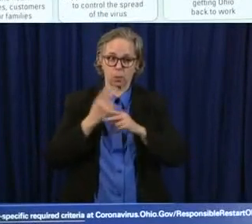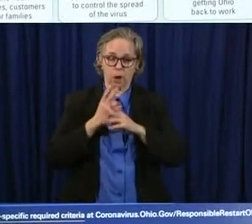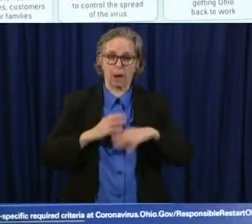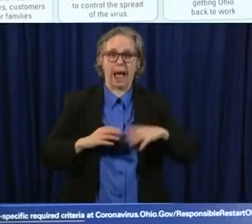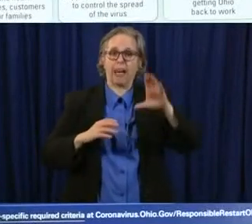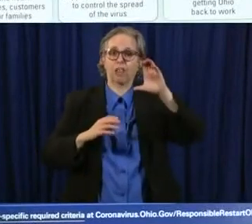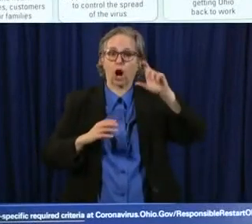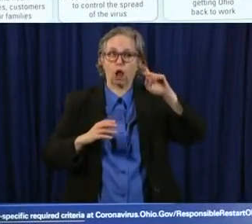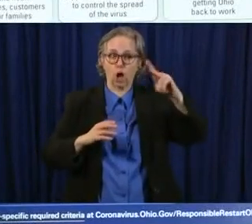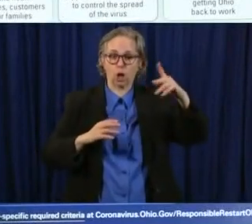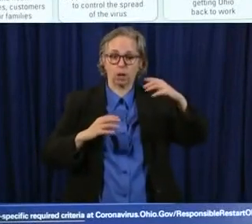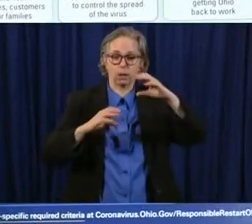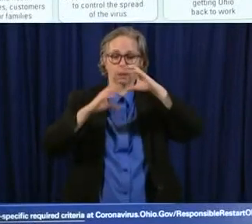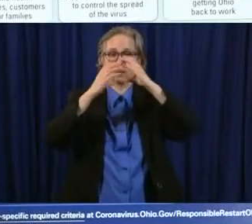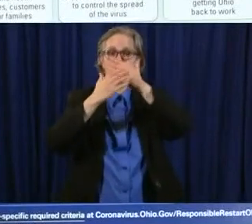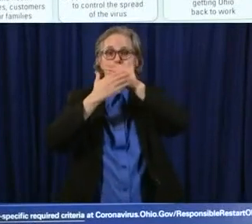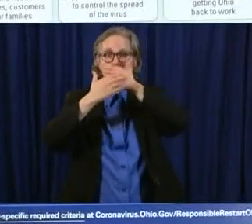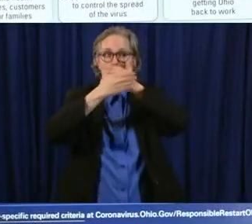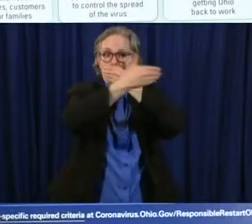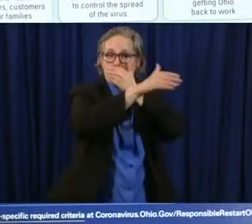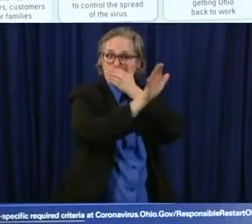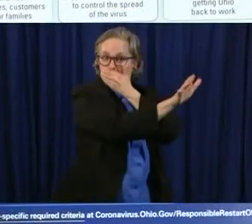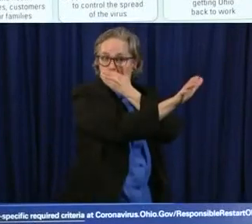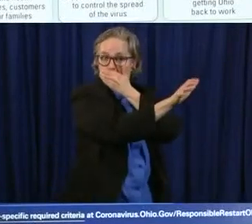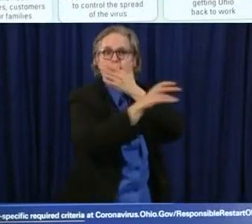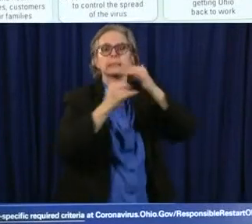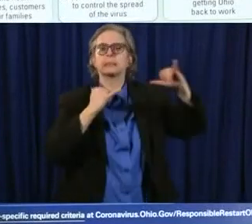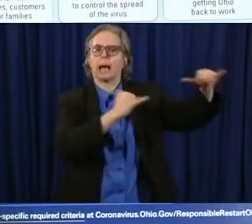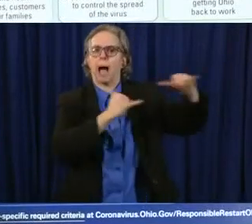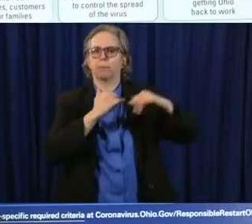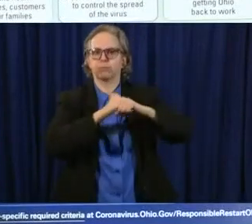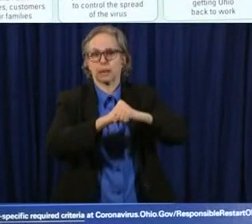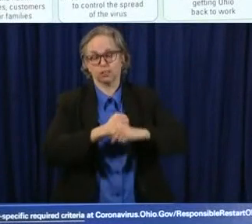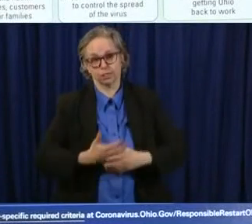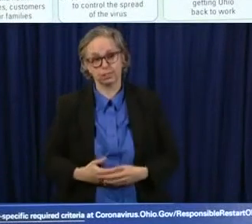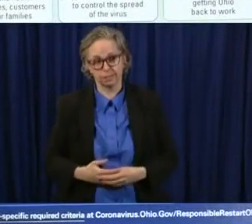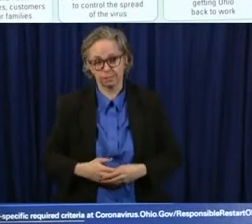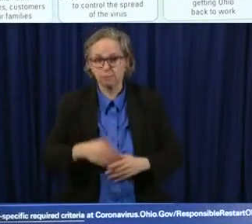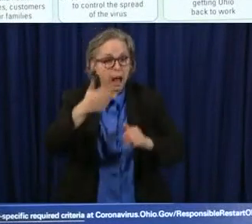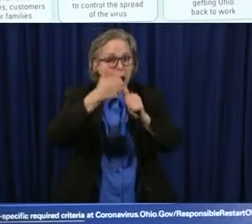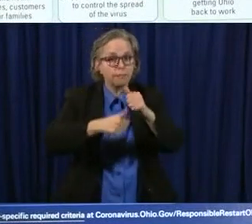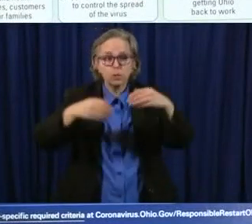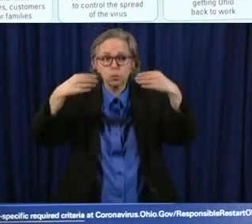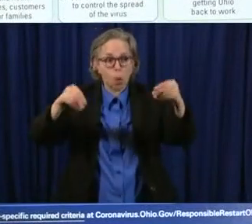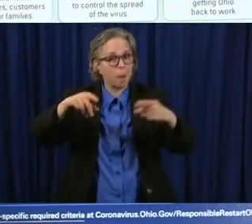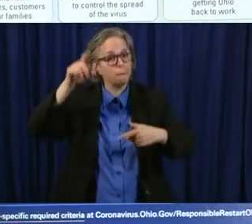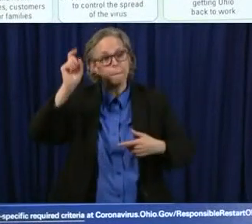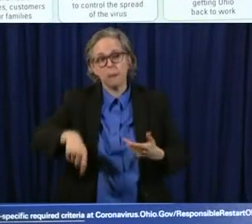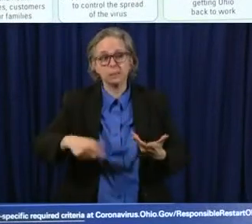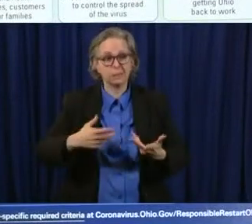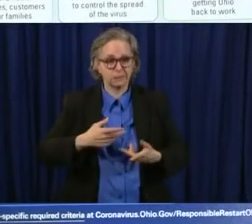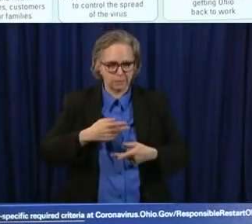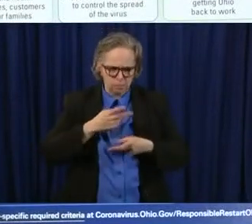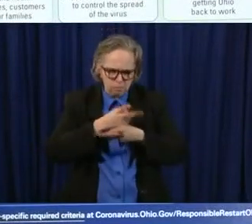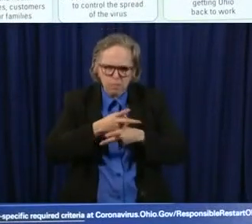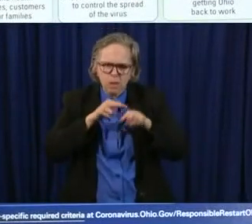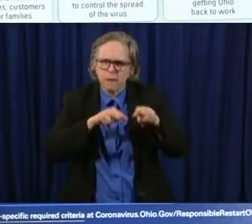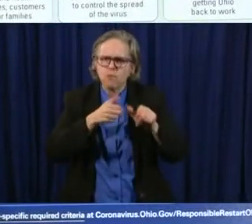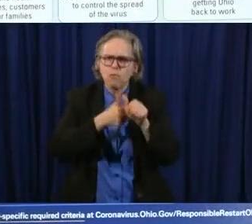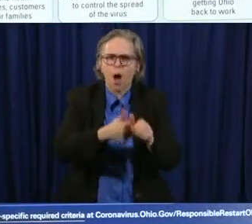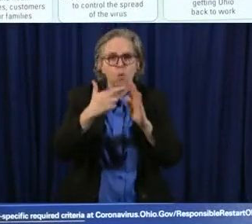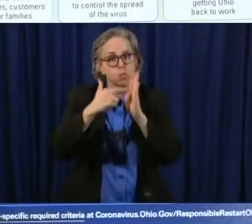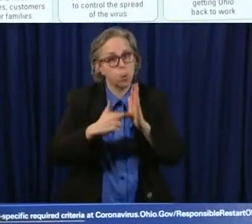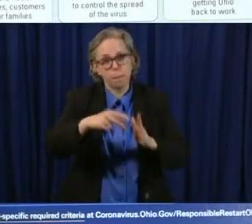up to the store uh you know to to regulate that um you know ultimately beyond that of course is is the health